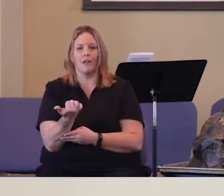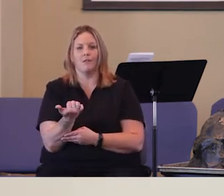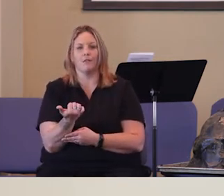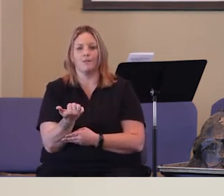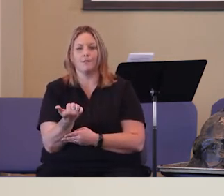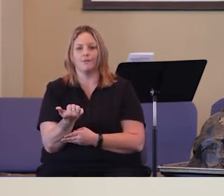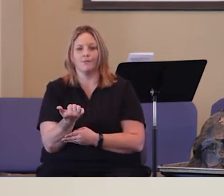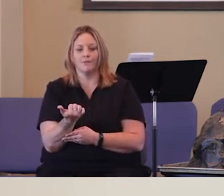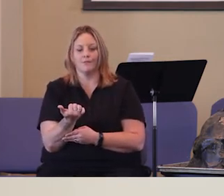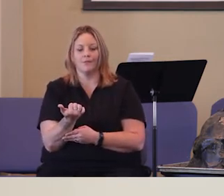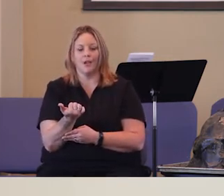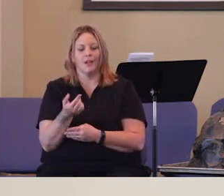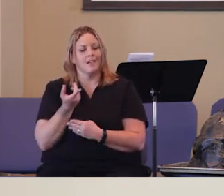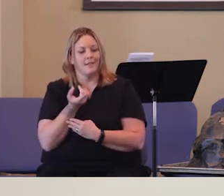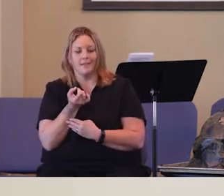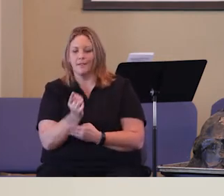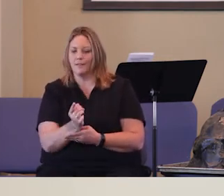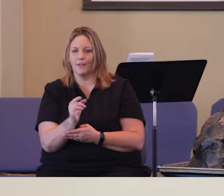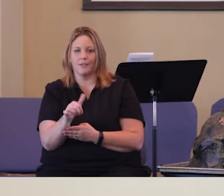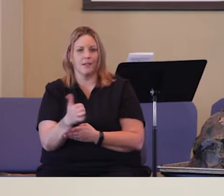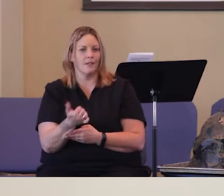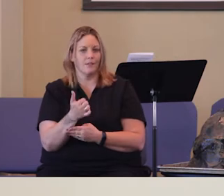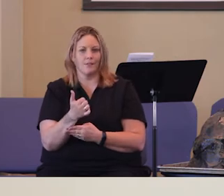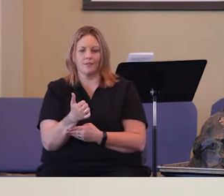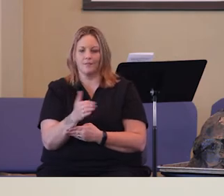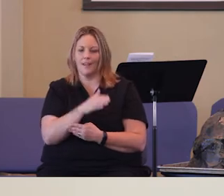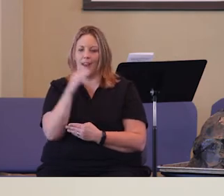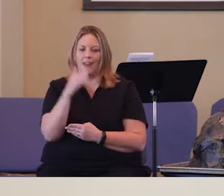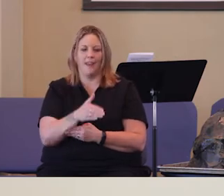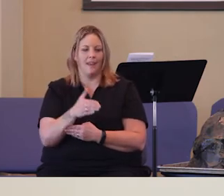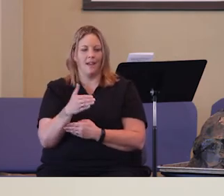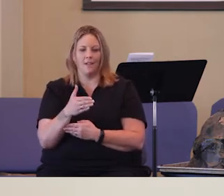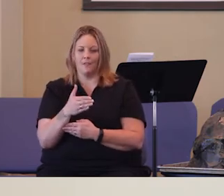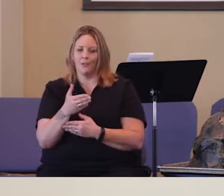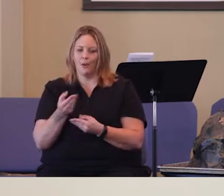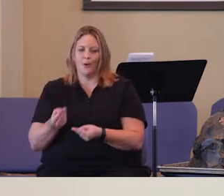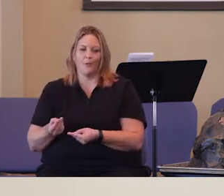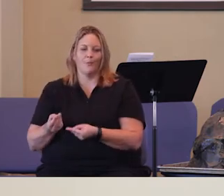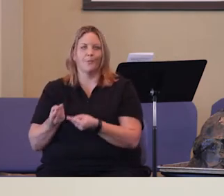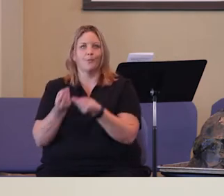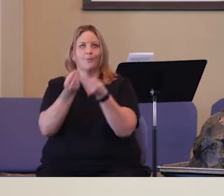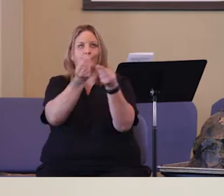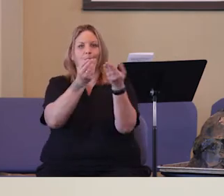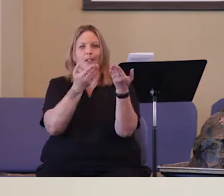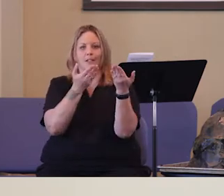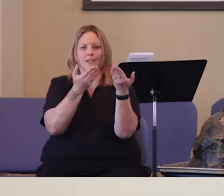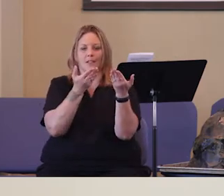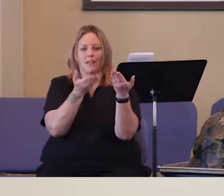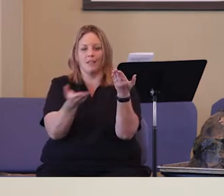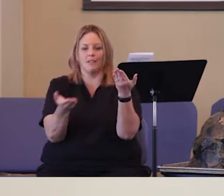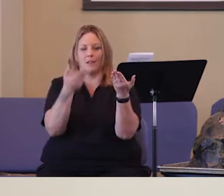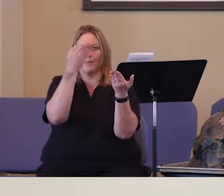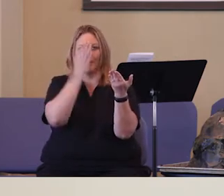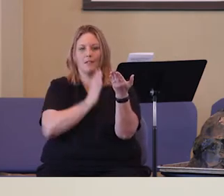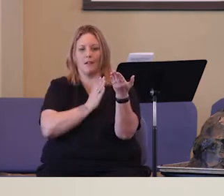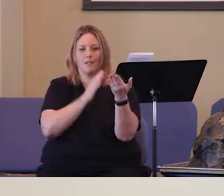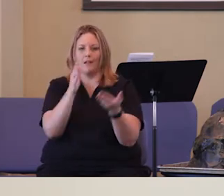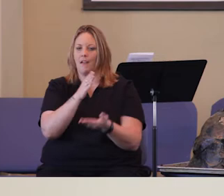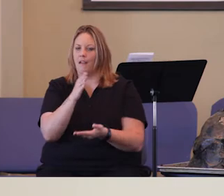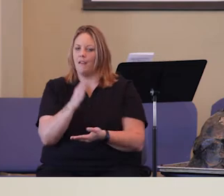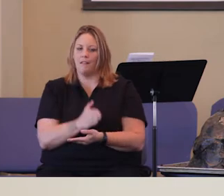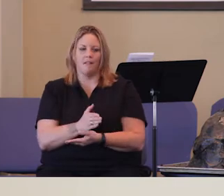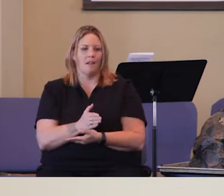And it's so easy for us to insult others. And insulting others never brings them